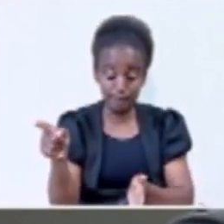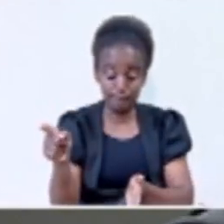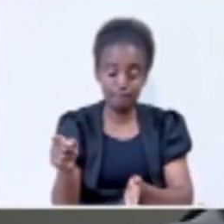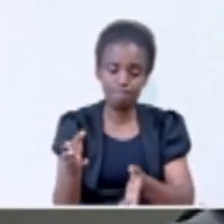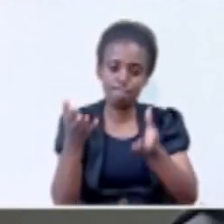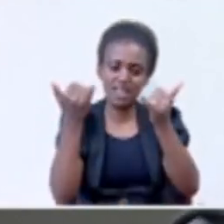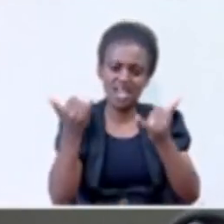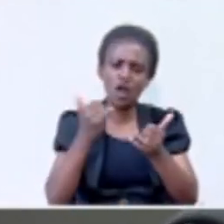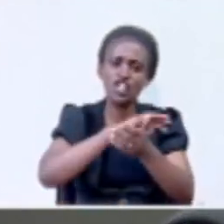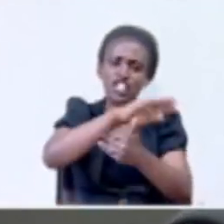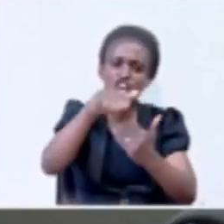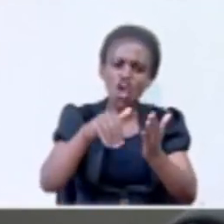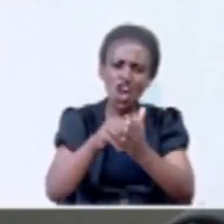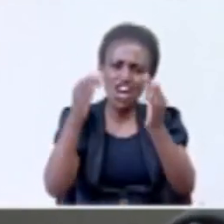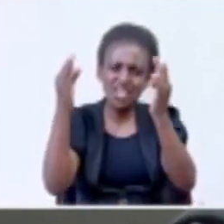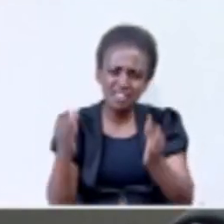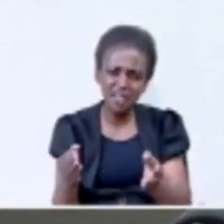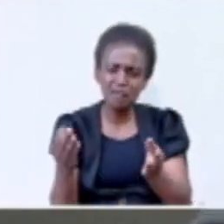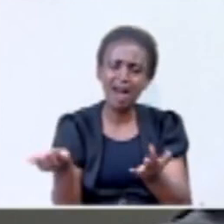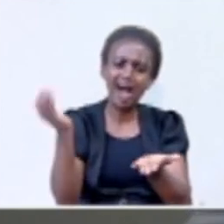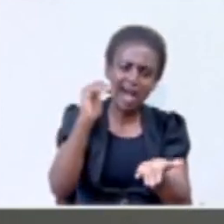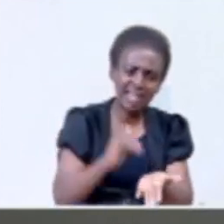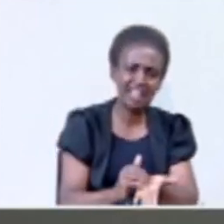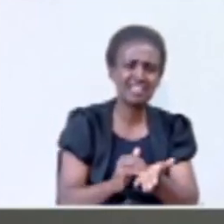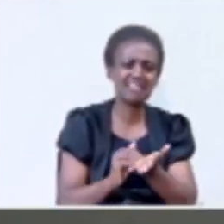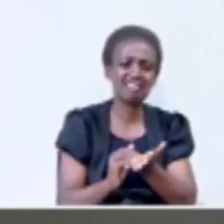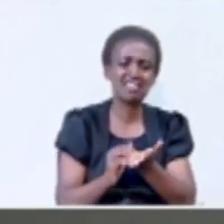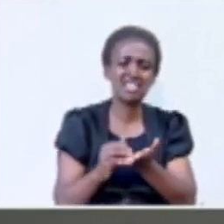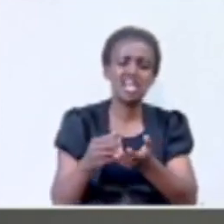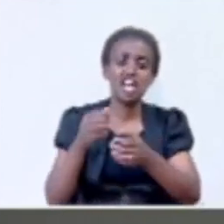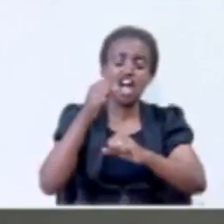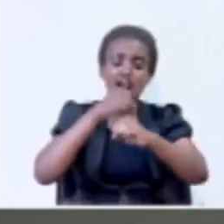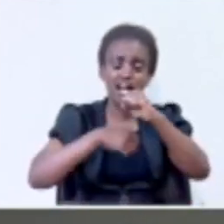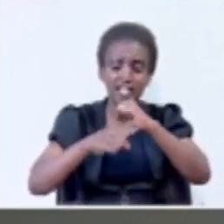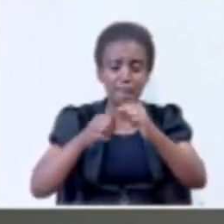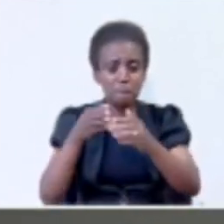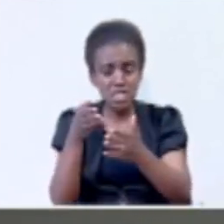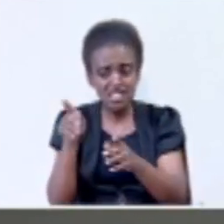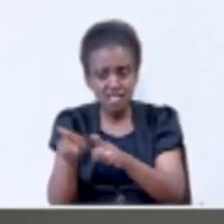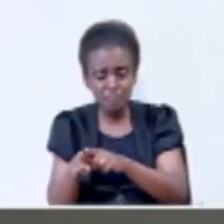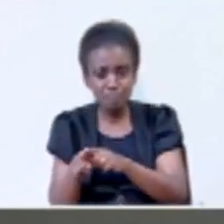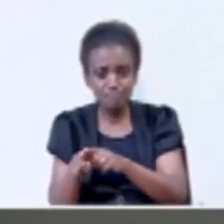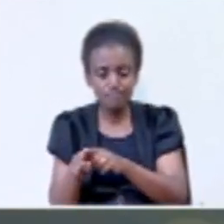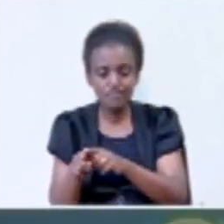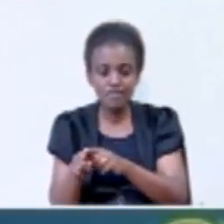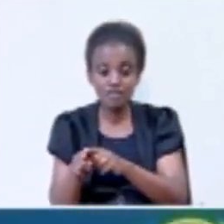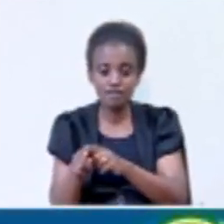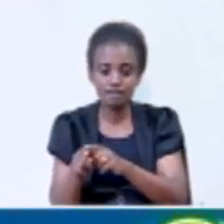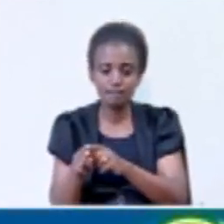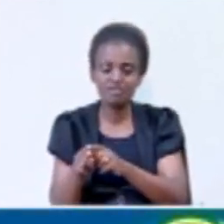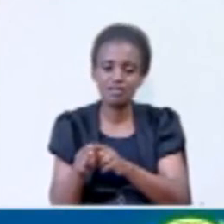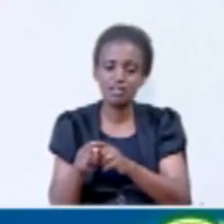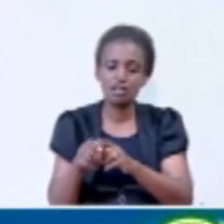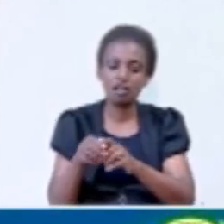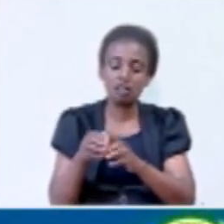now the whole thing turns against them again. It's like actually acting against these groups is a